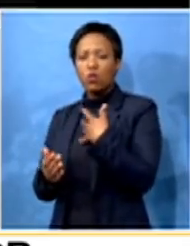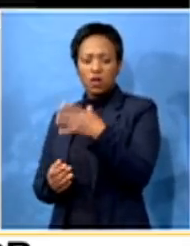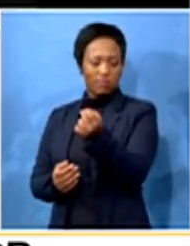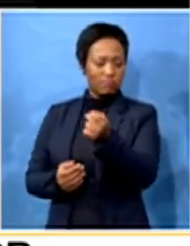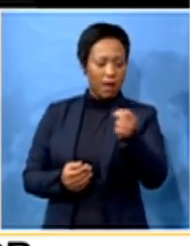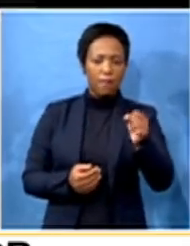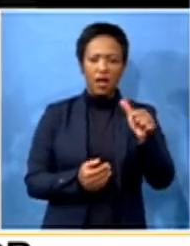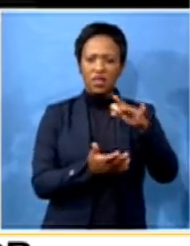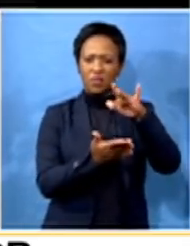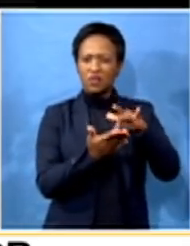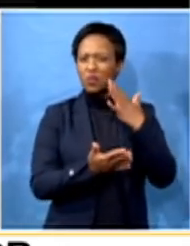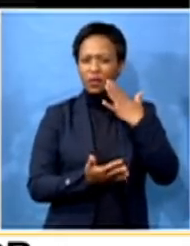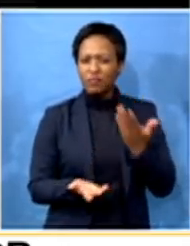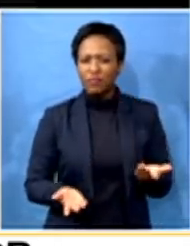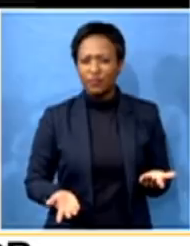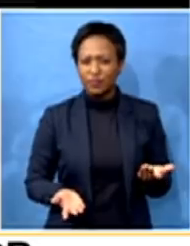another position?